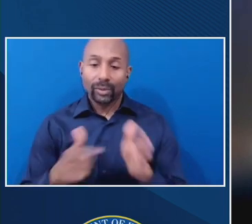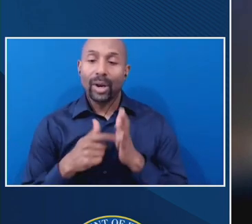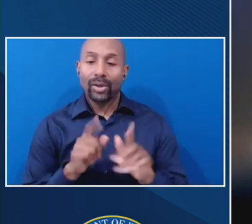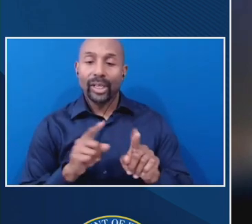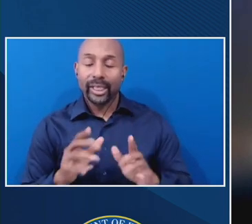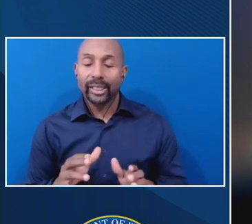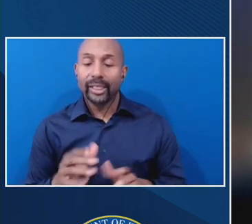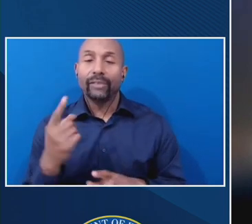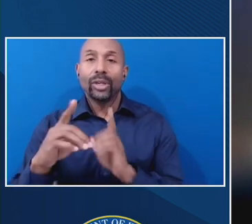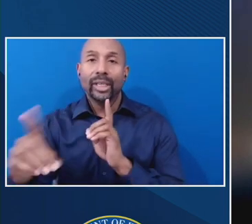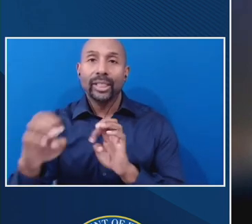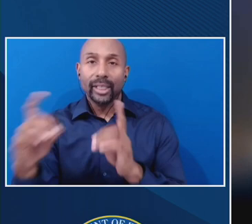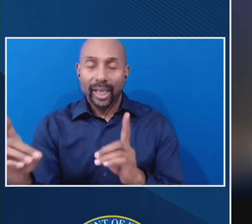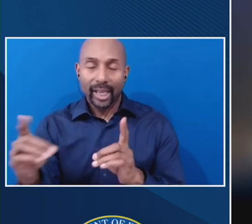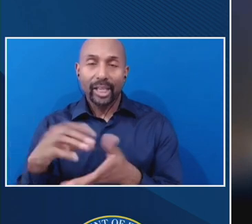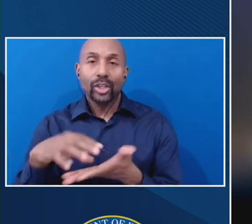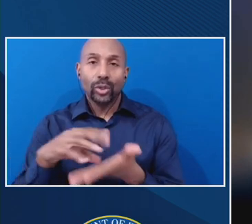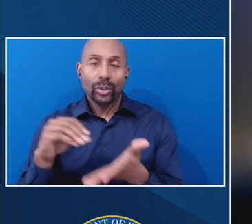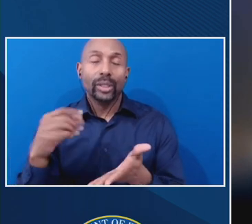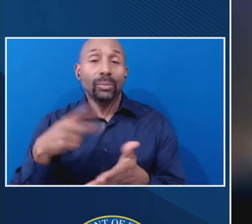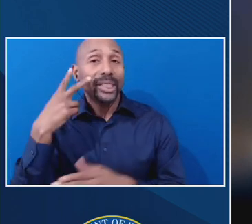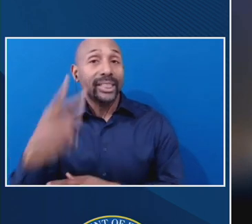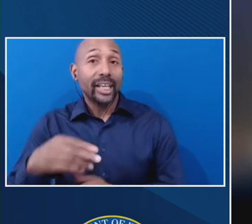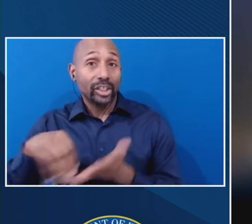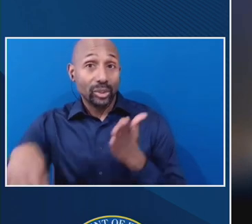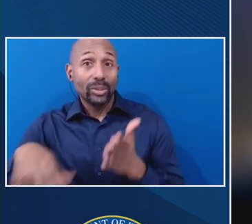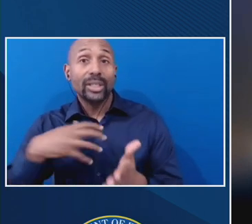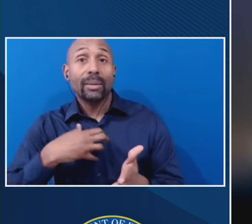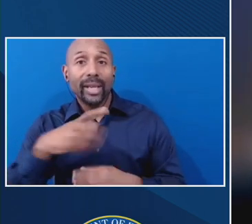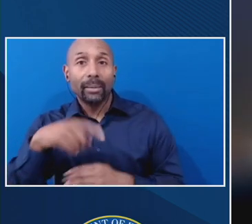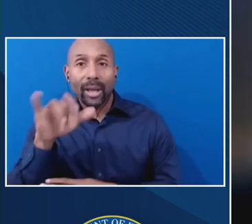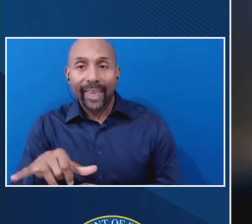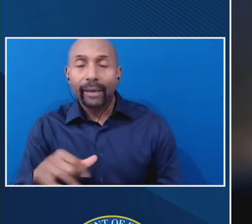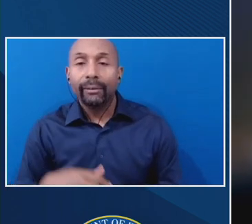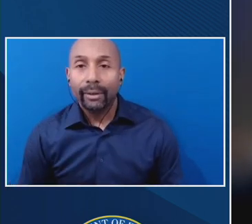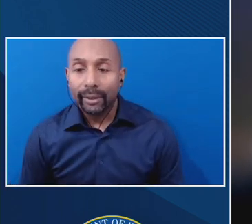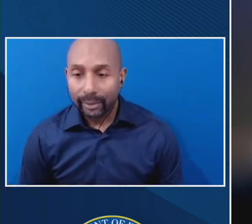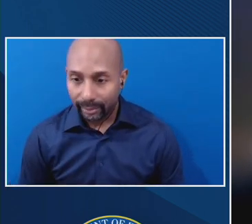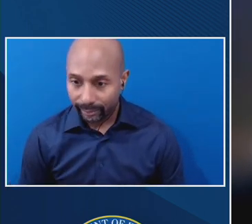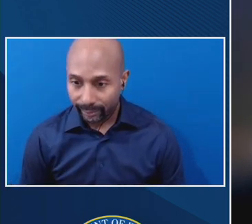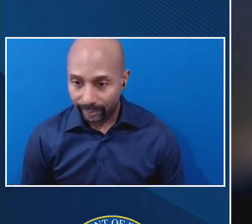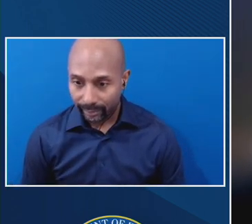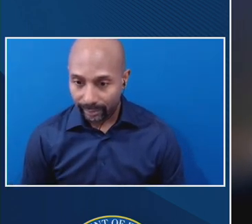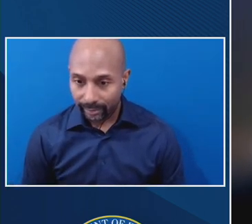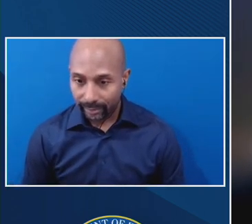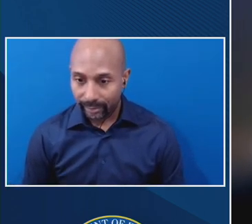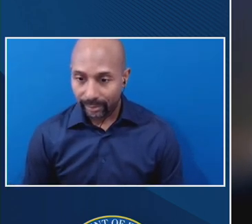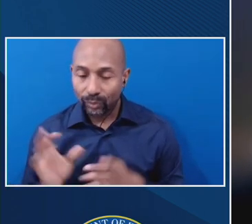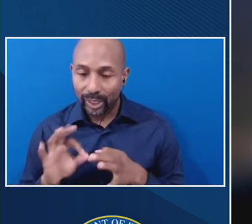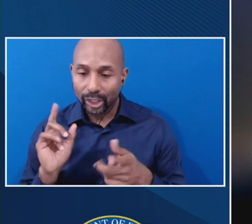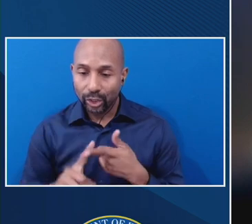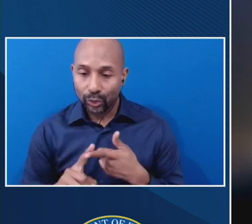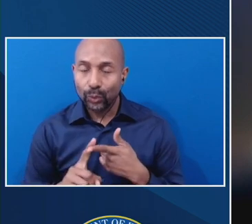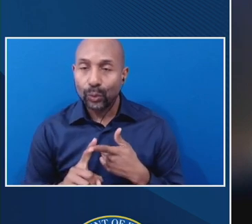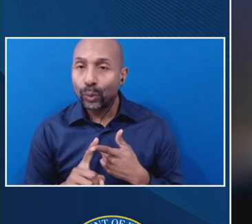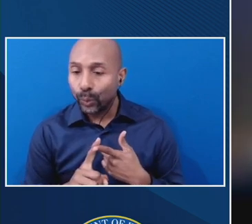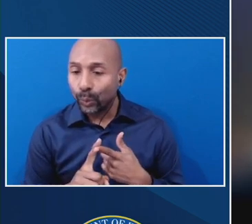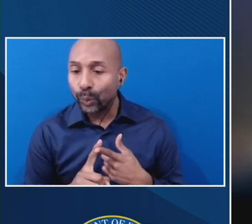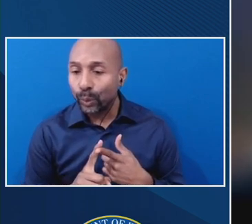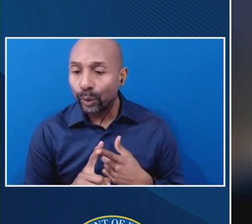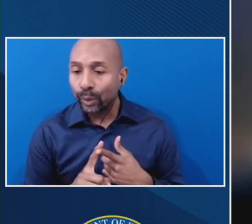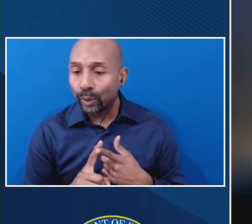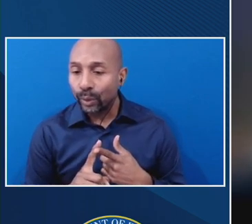for and about, you know, with the issue of having to, you know,